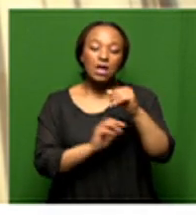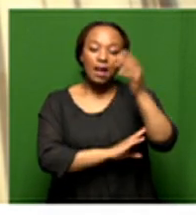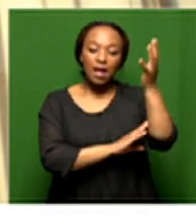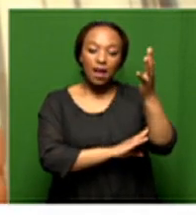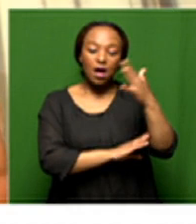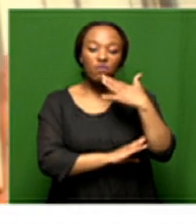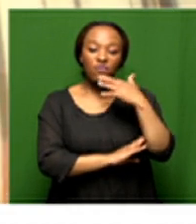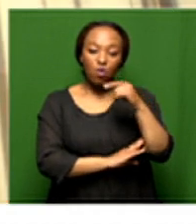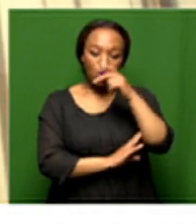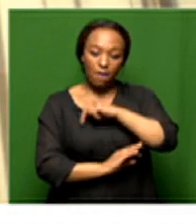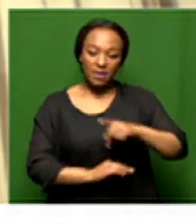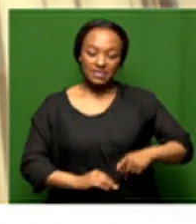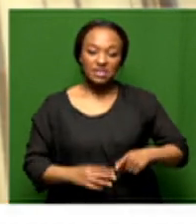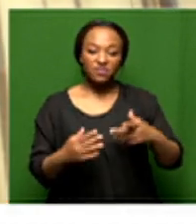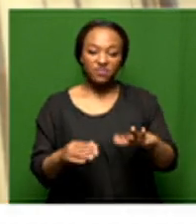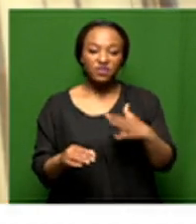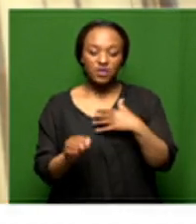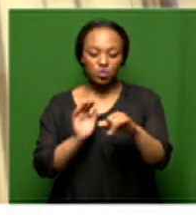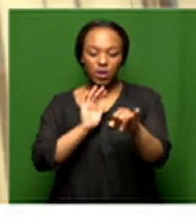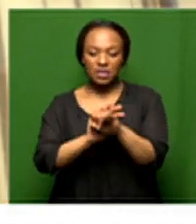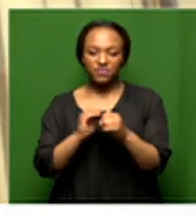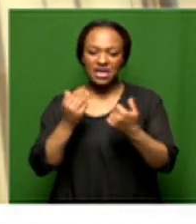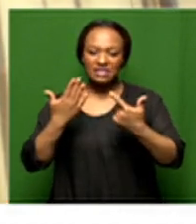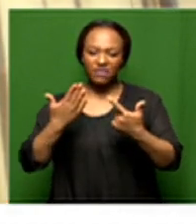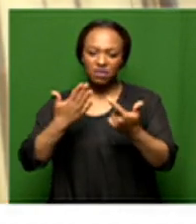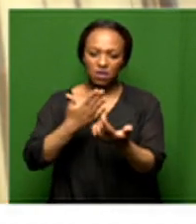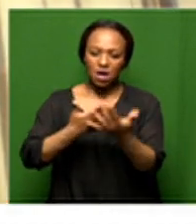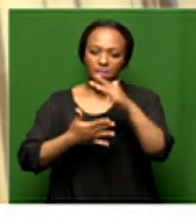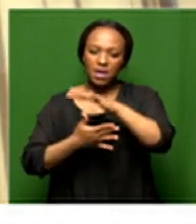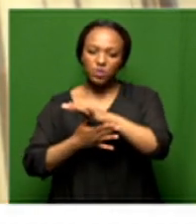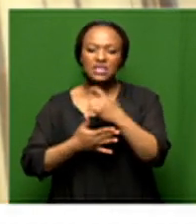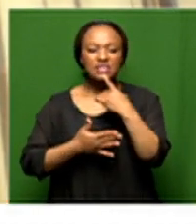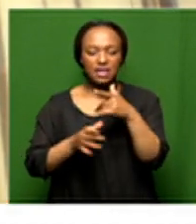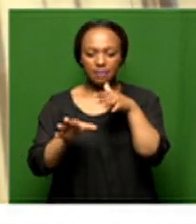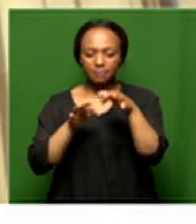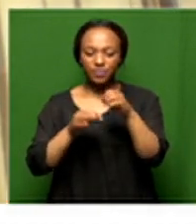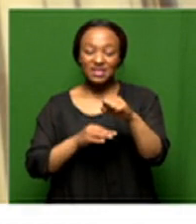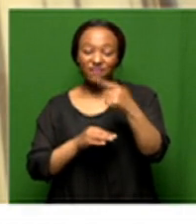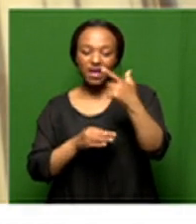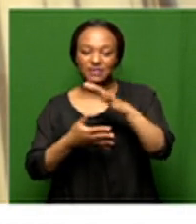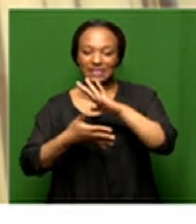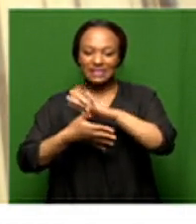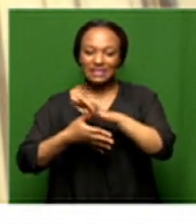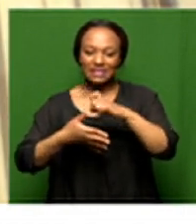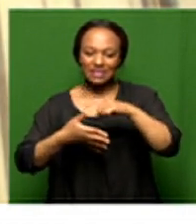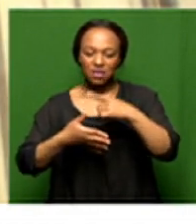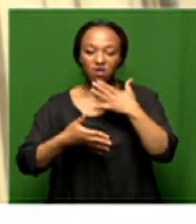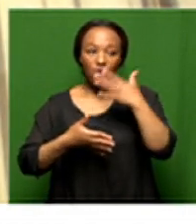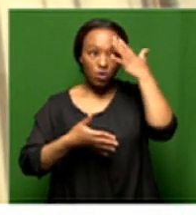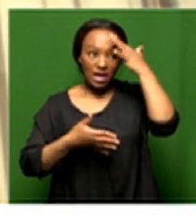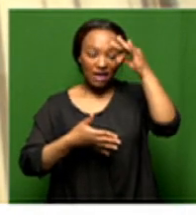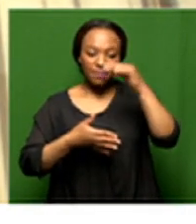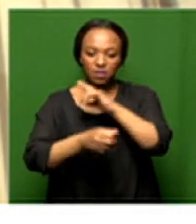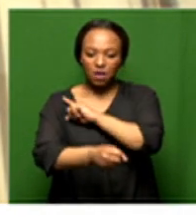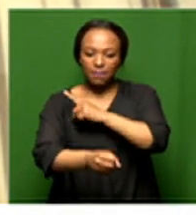sixth administration he identified seven priorities and he goes further to say in fact the first priority is about building state capacity